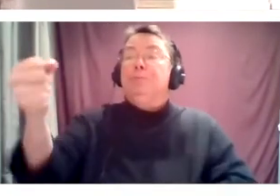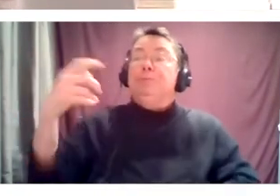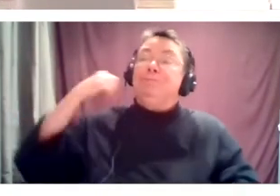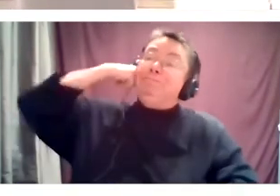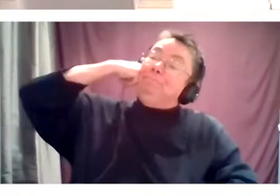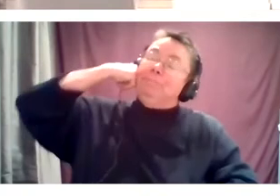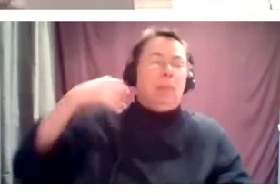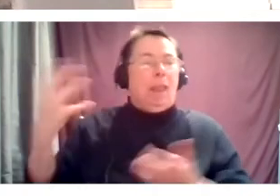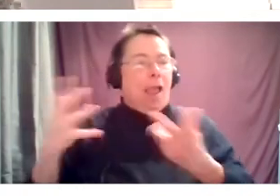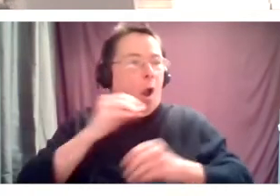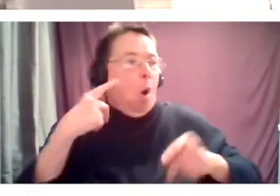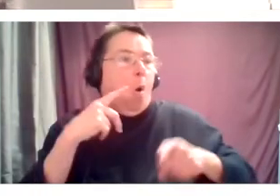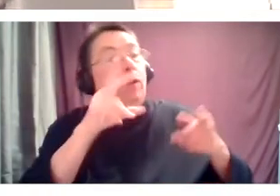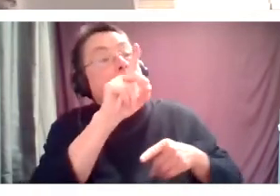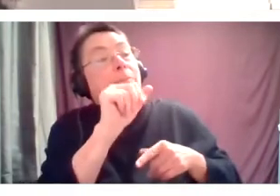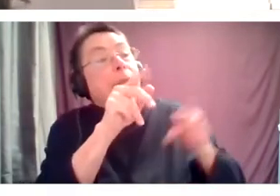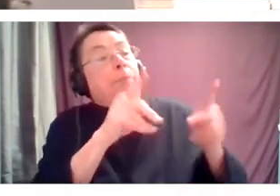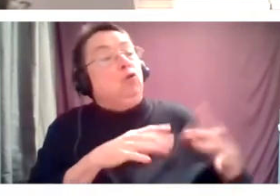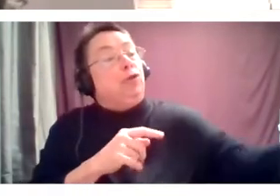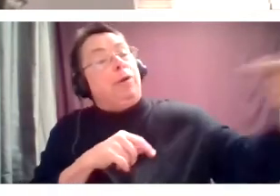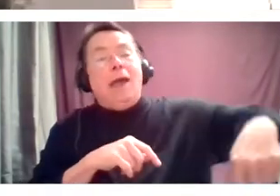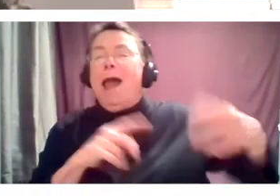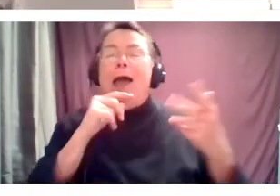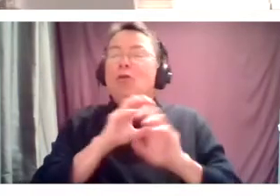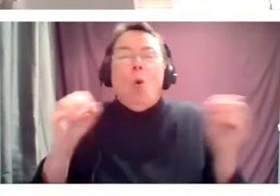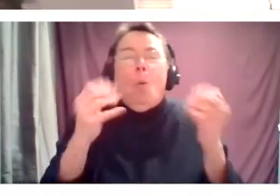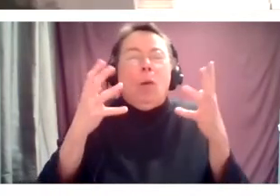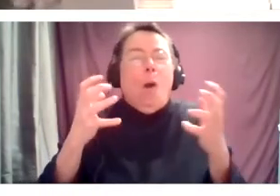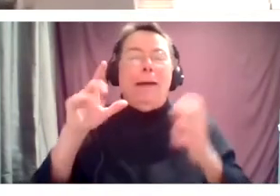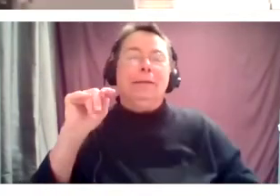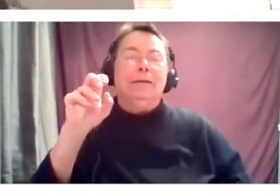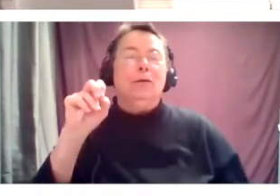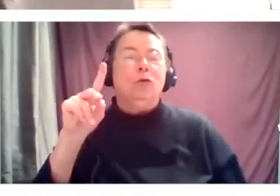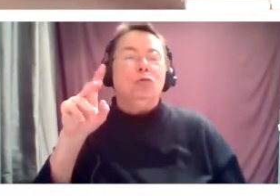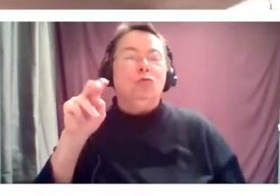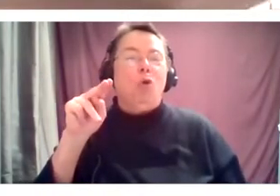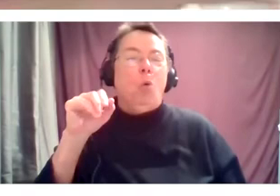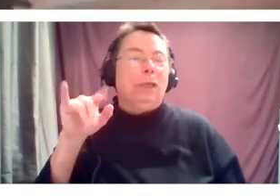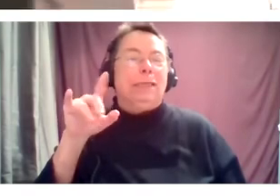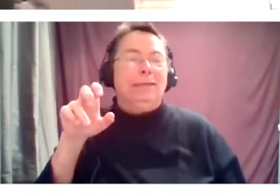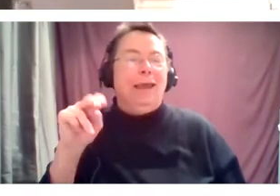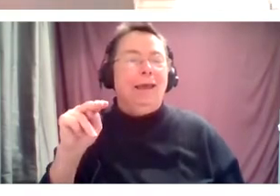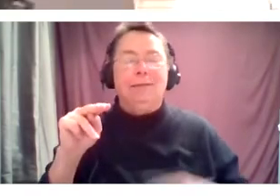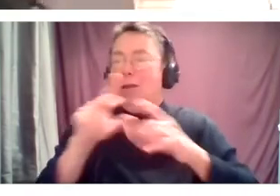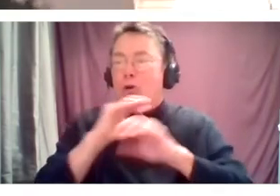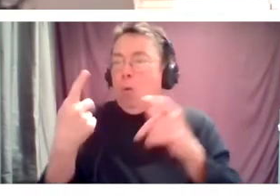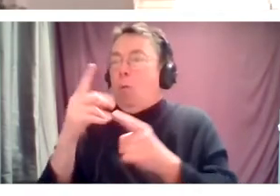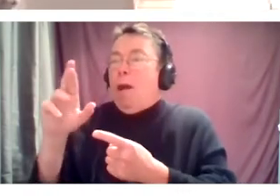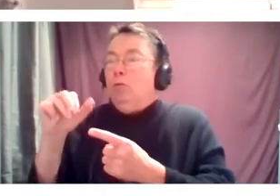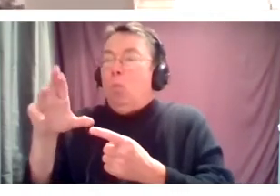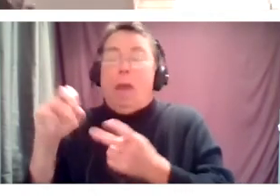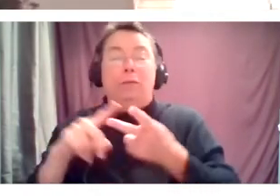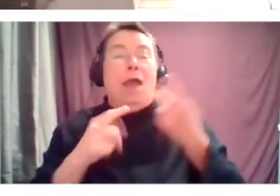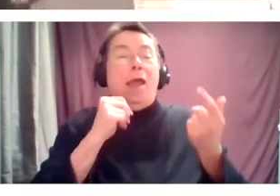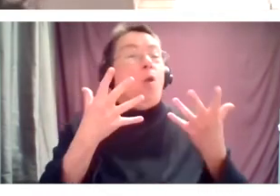future for it to move, like the tokenization of a, of a race or an ethnicity or a group to move from like BIPOC to, and now it's